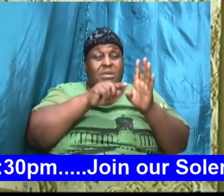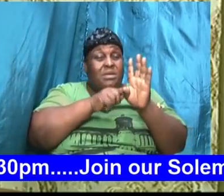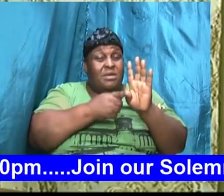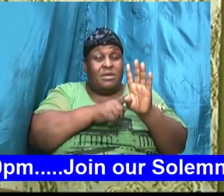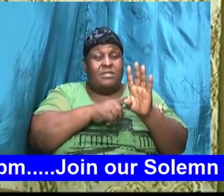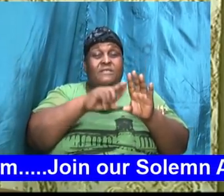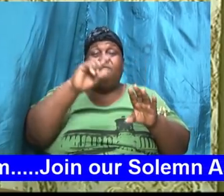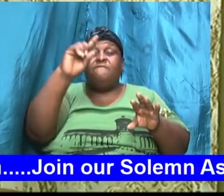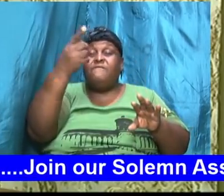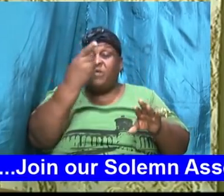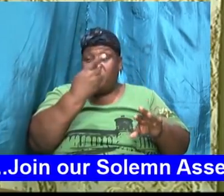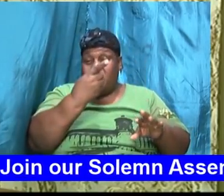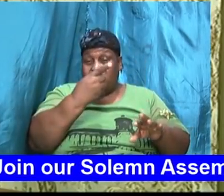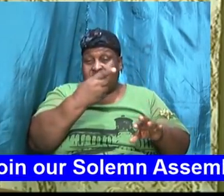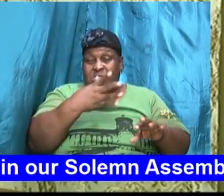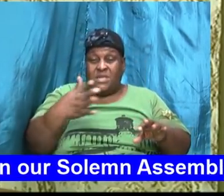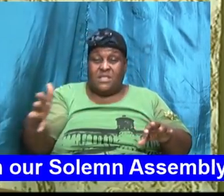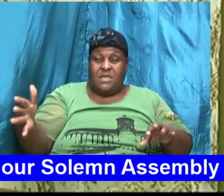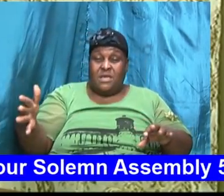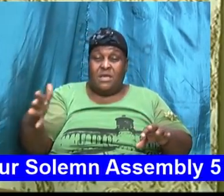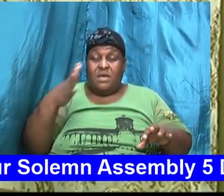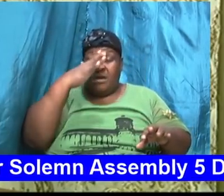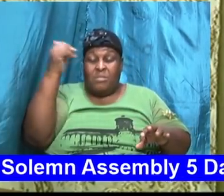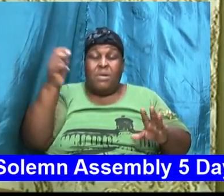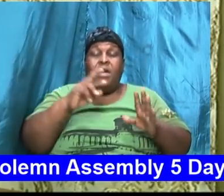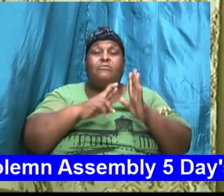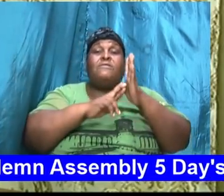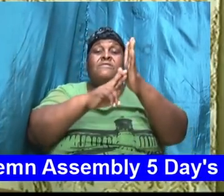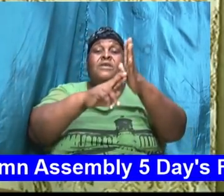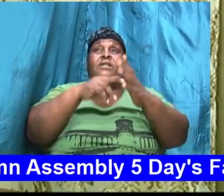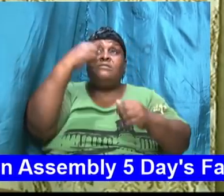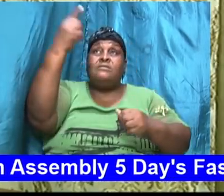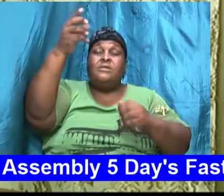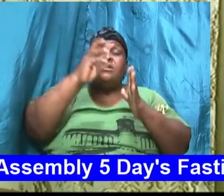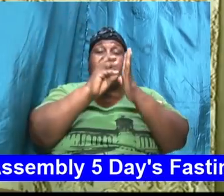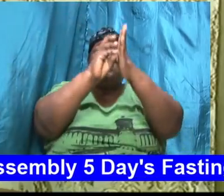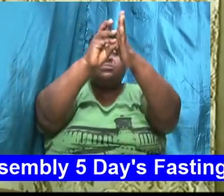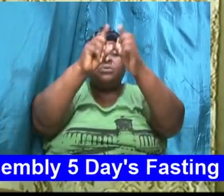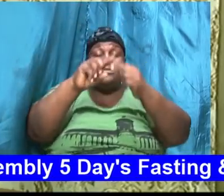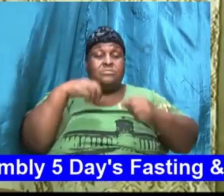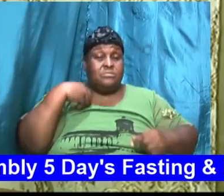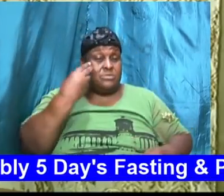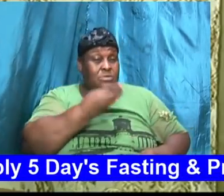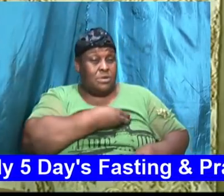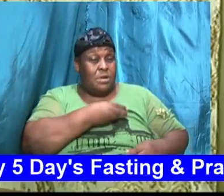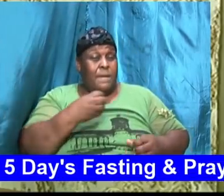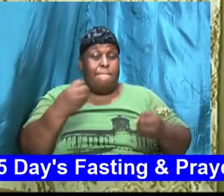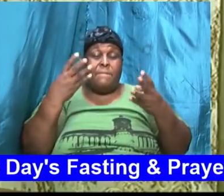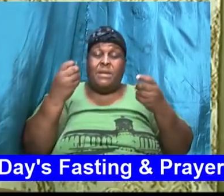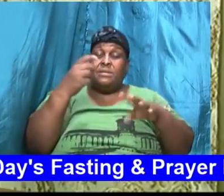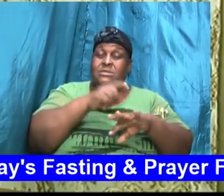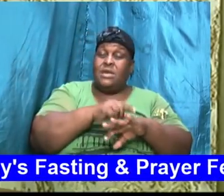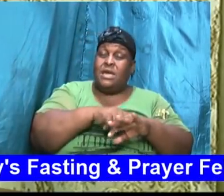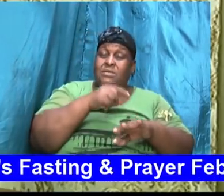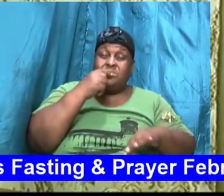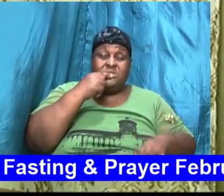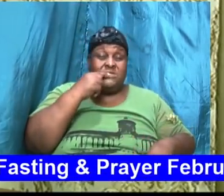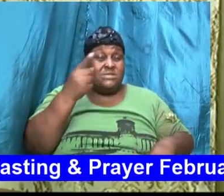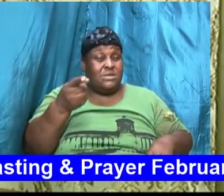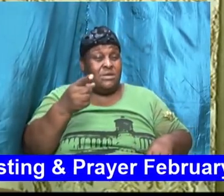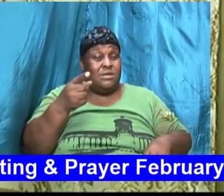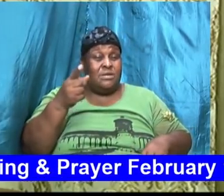by revealing his will to us many times when we say we are